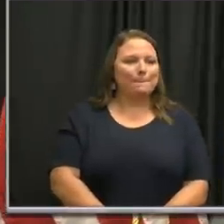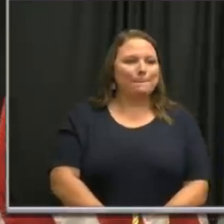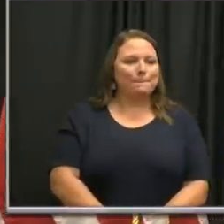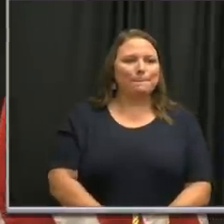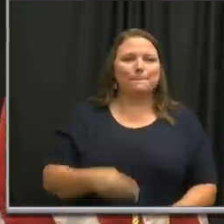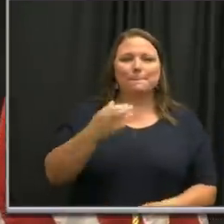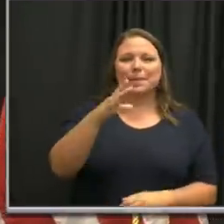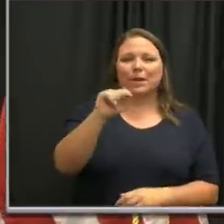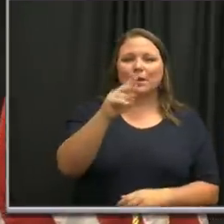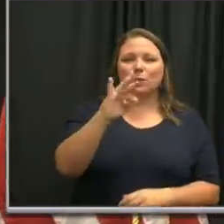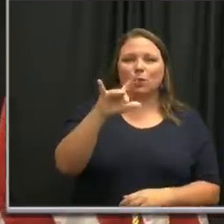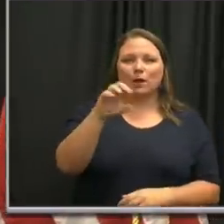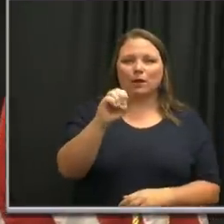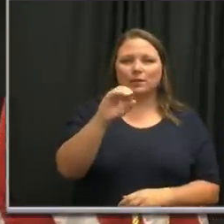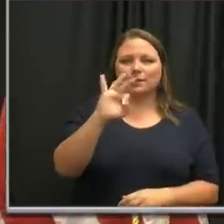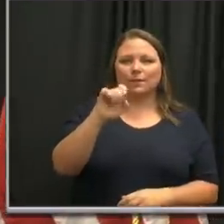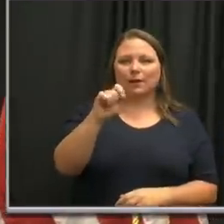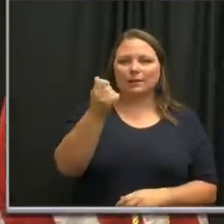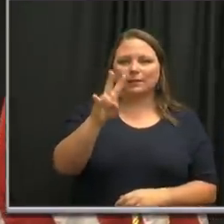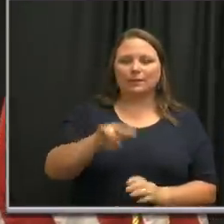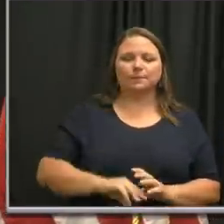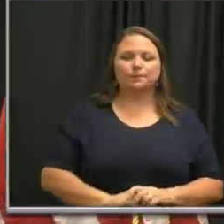Harriet Wallace at Fox 17, you're on the air.